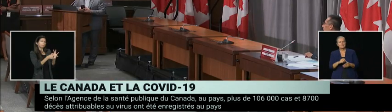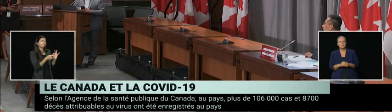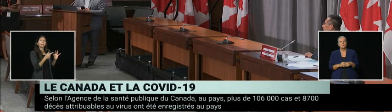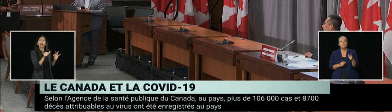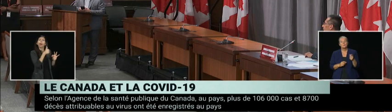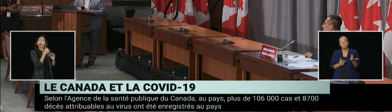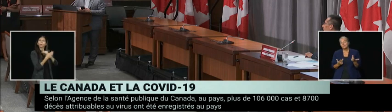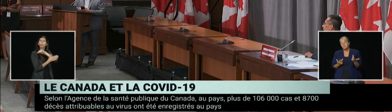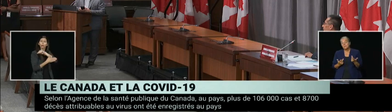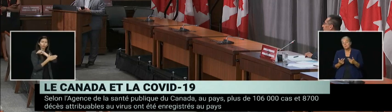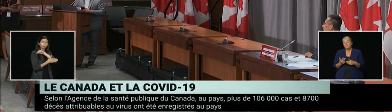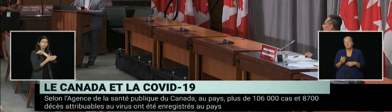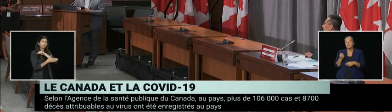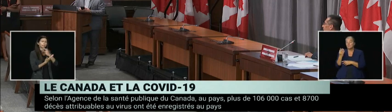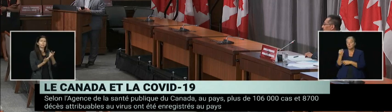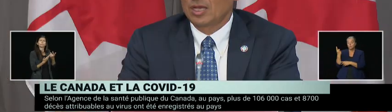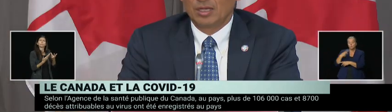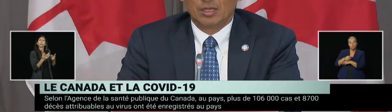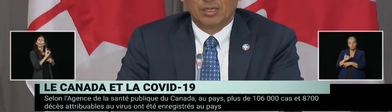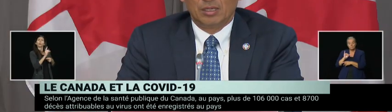what can we learn from them?